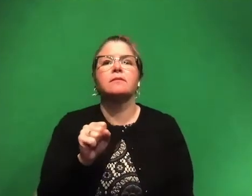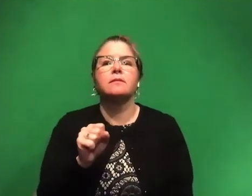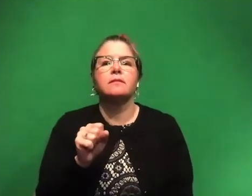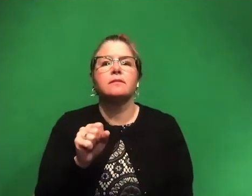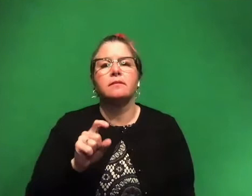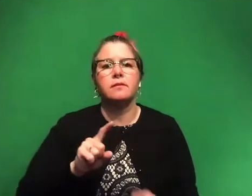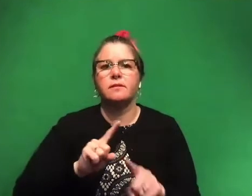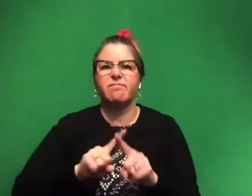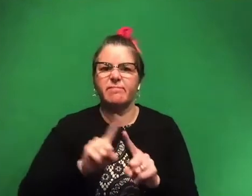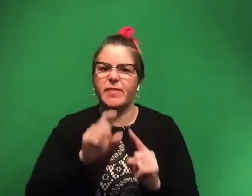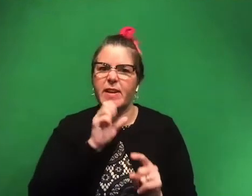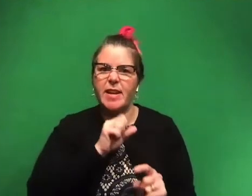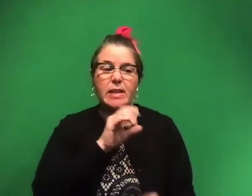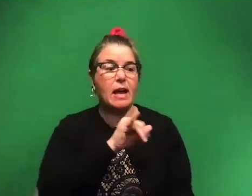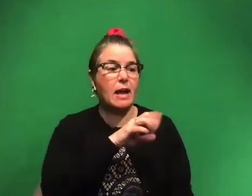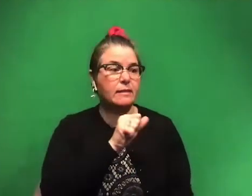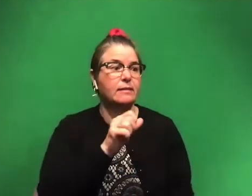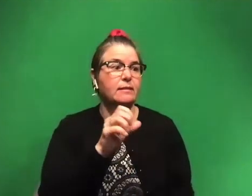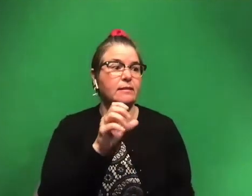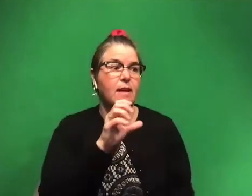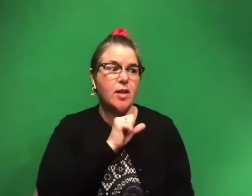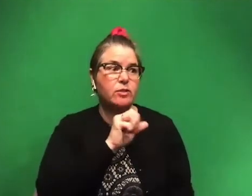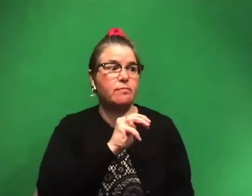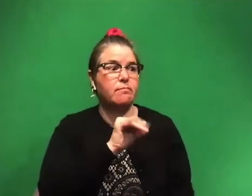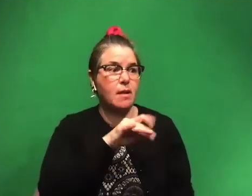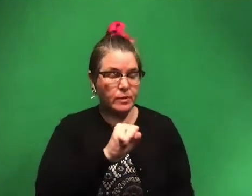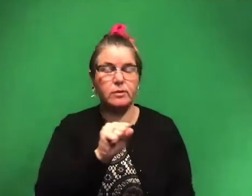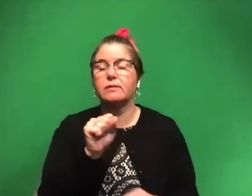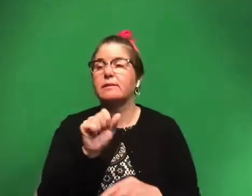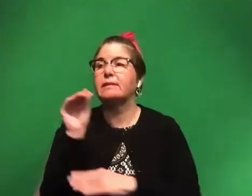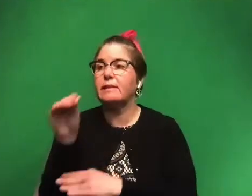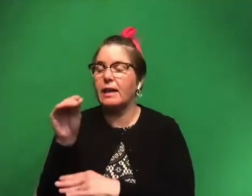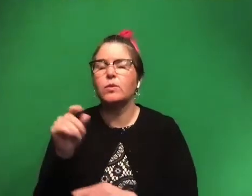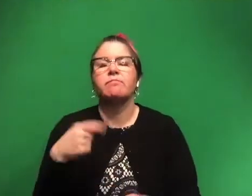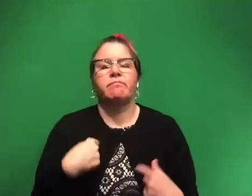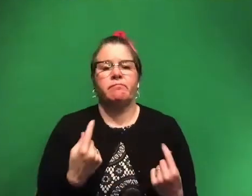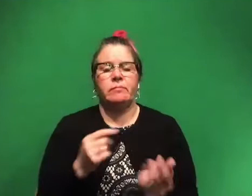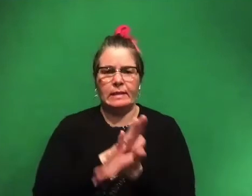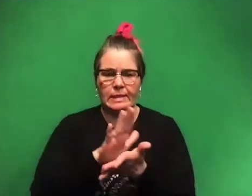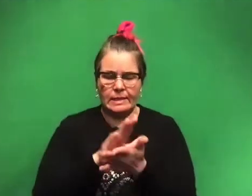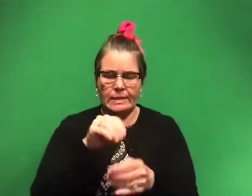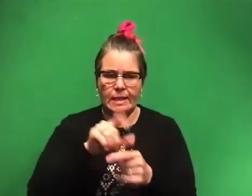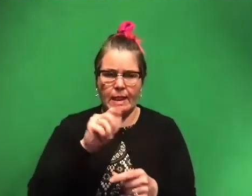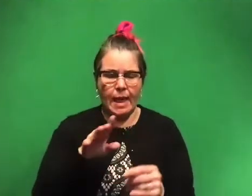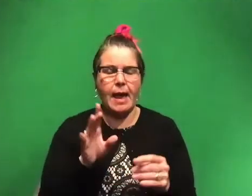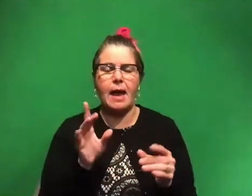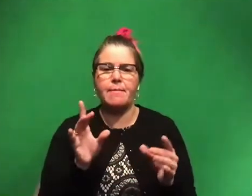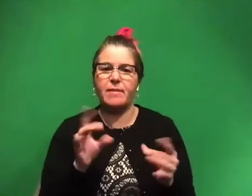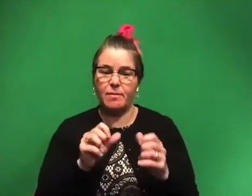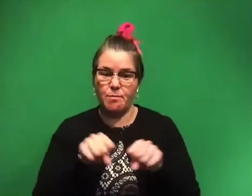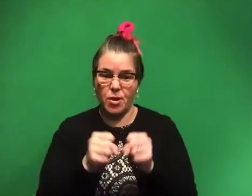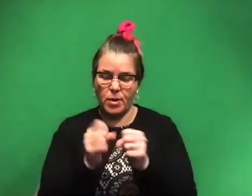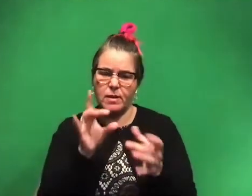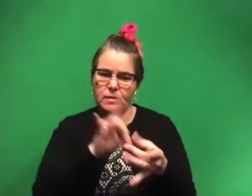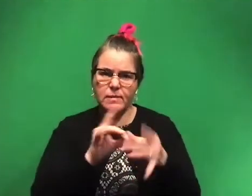different ages. So like ice age mammals to dinosaurs, and we clean them in our lab. We glue them back together. We puzzle